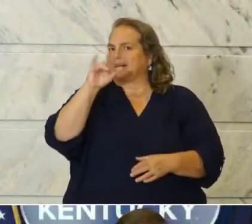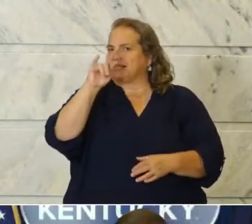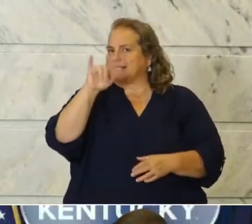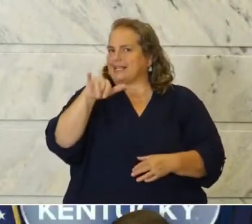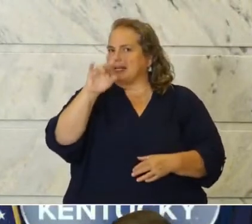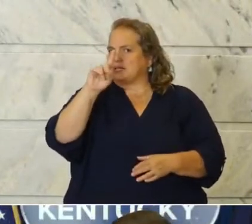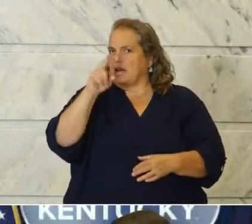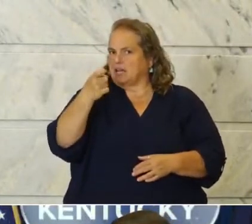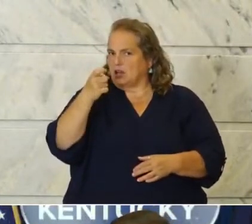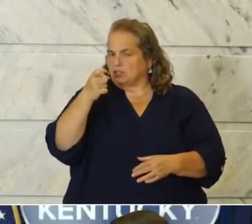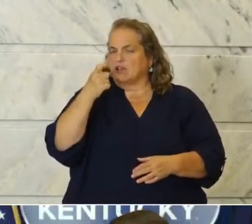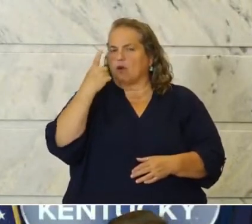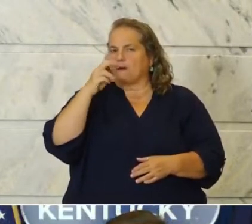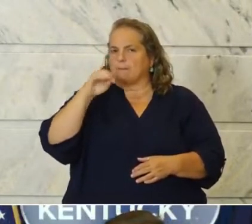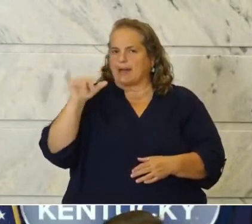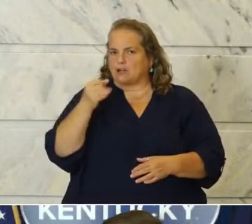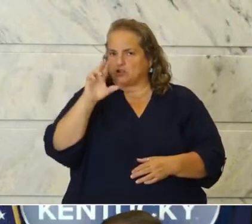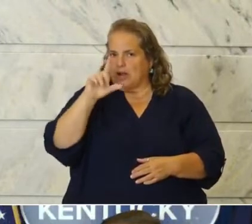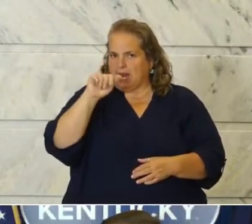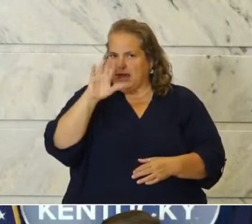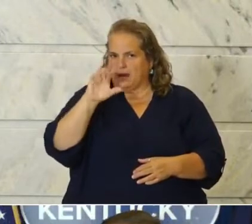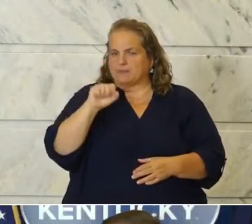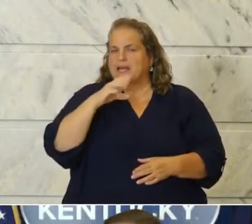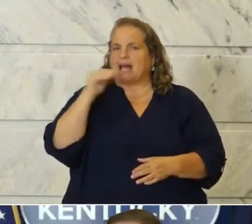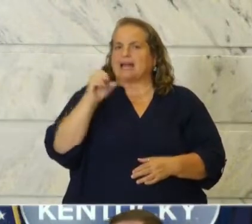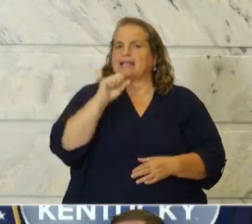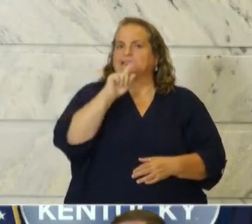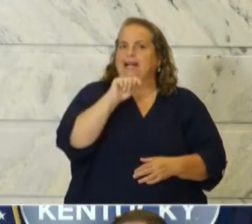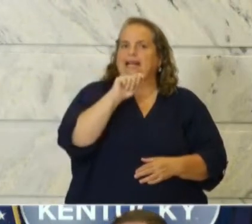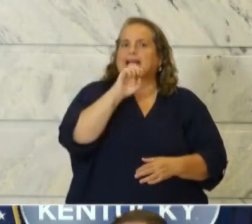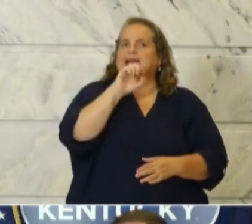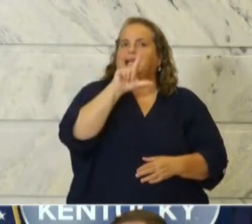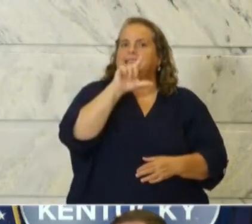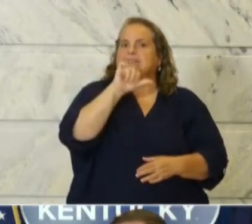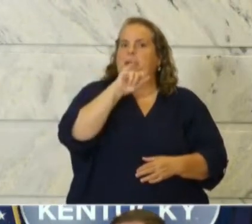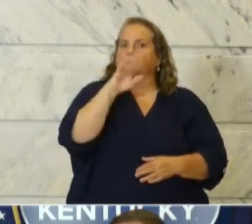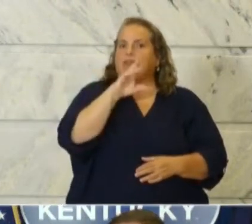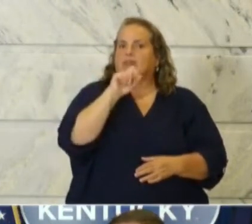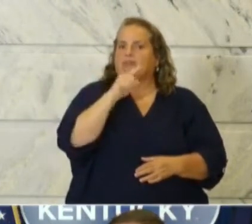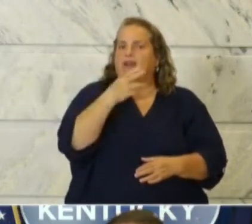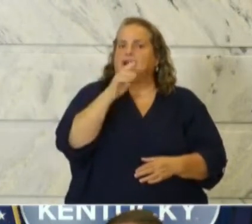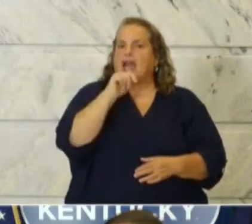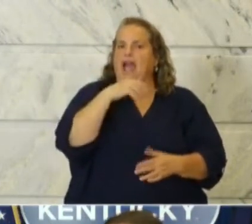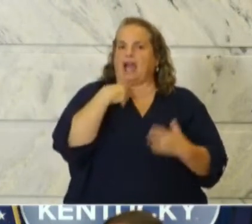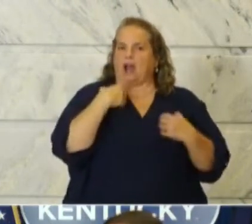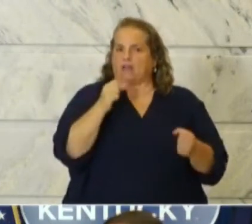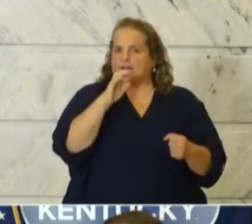which is one of the major labs we use and Saint Elizabeth Health Care Louisville.